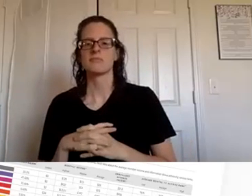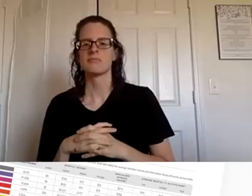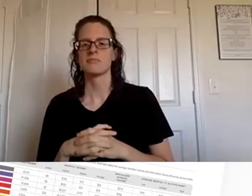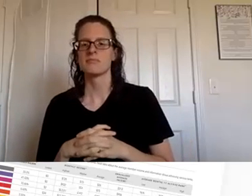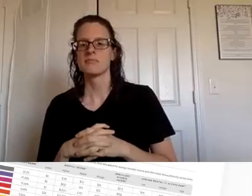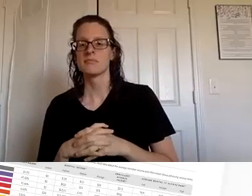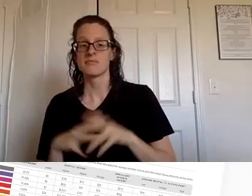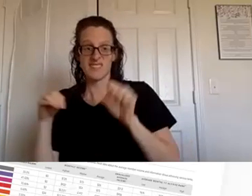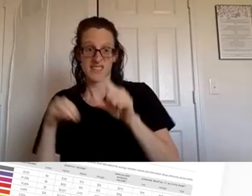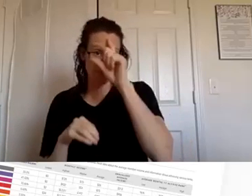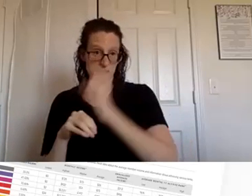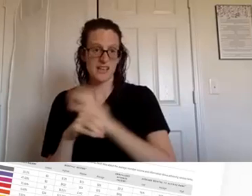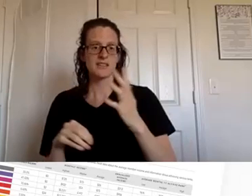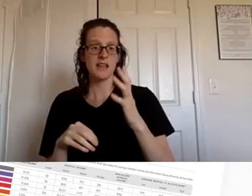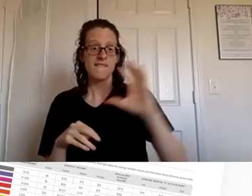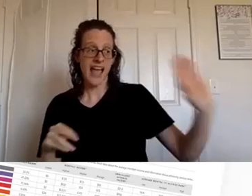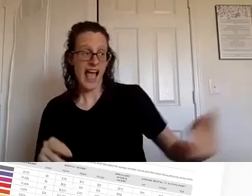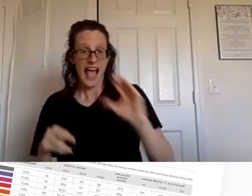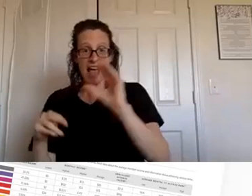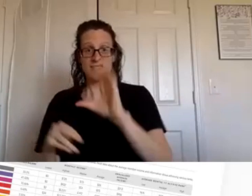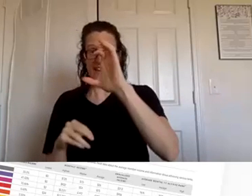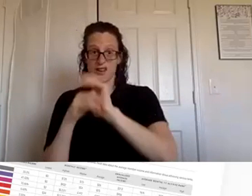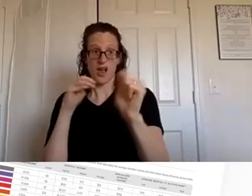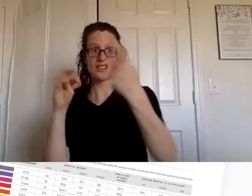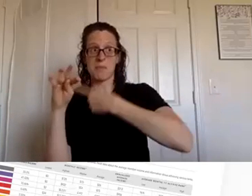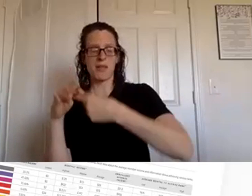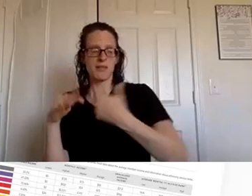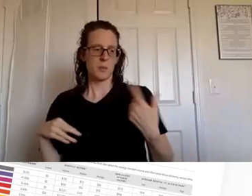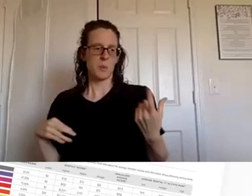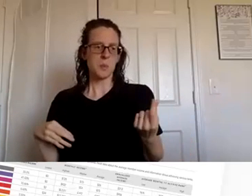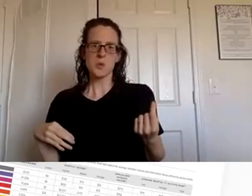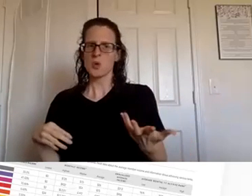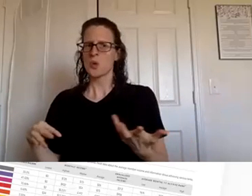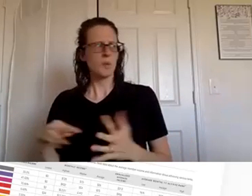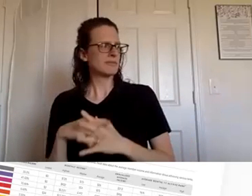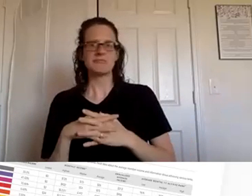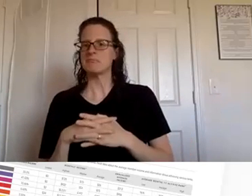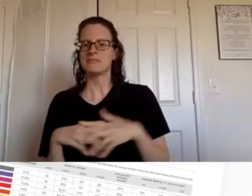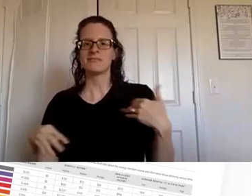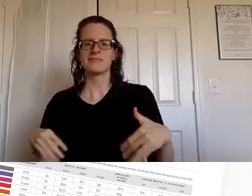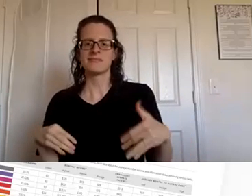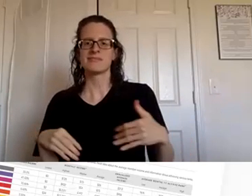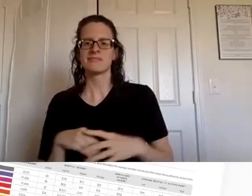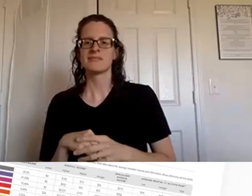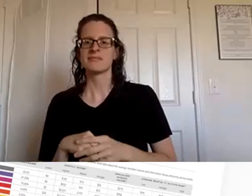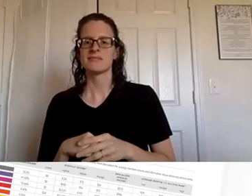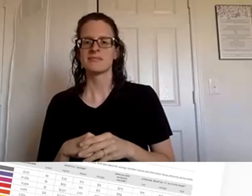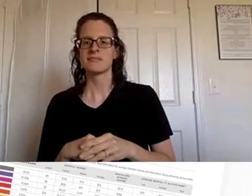could you imagine what you could do with an extra five hundred dollars a month um um